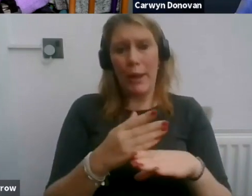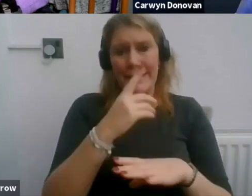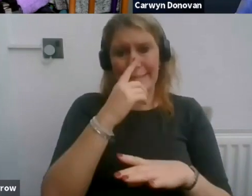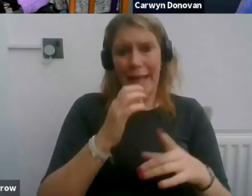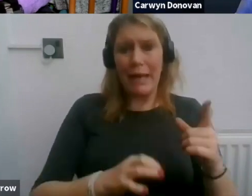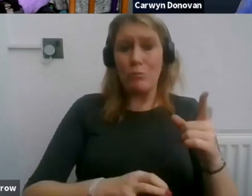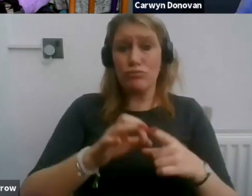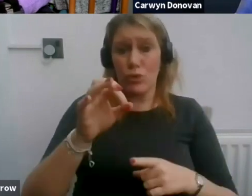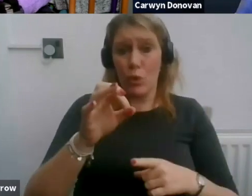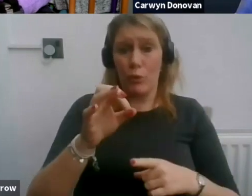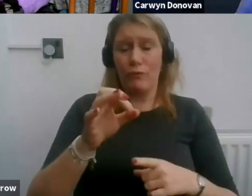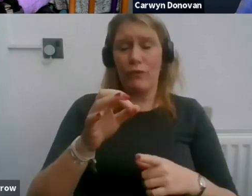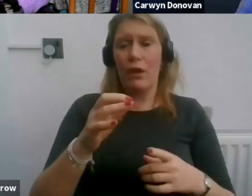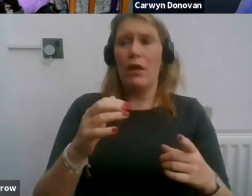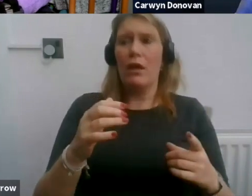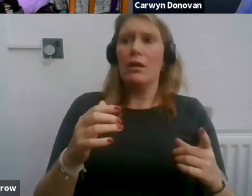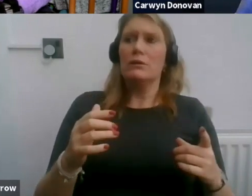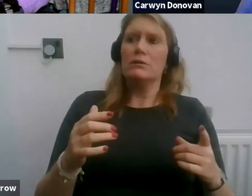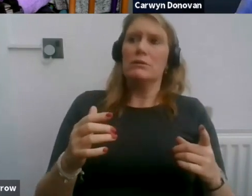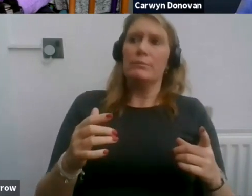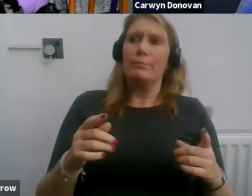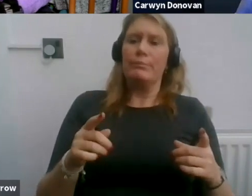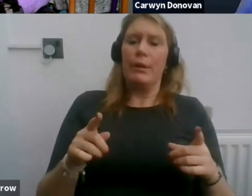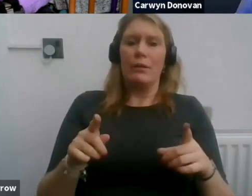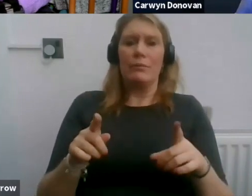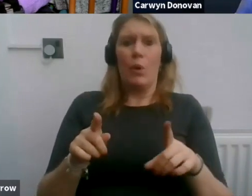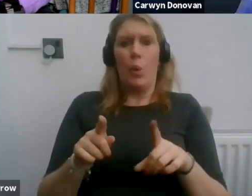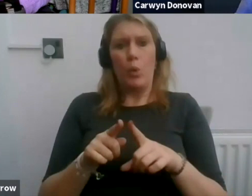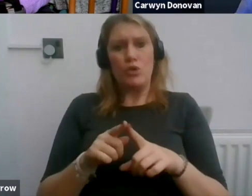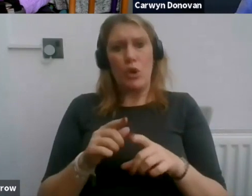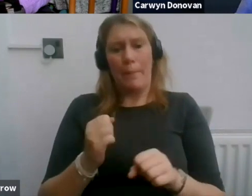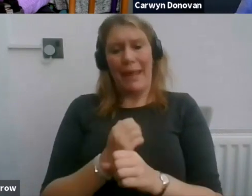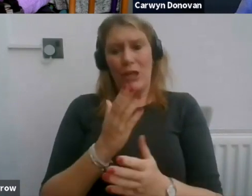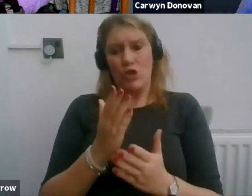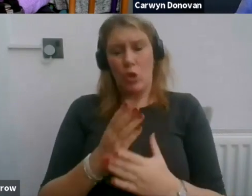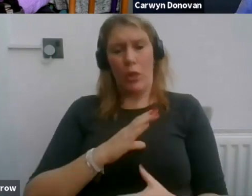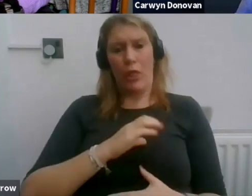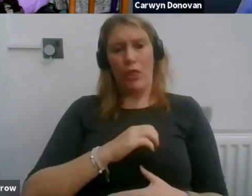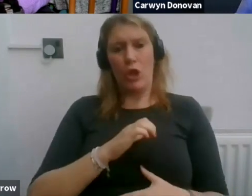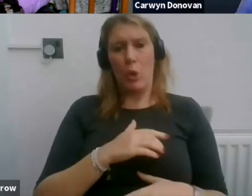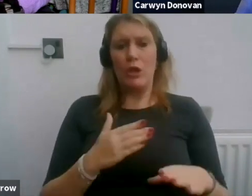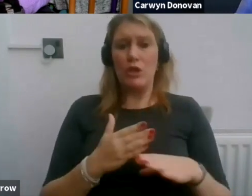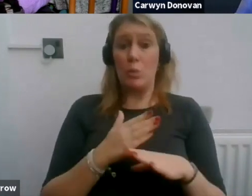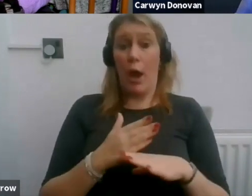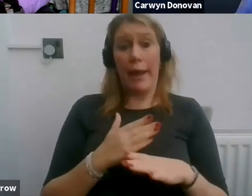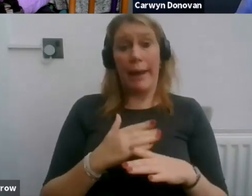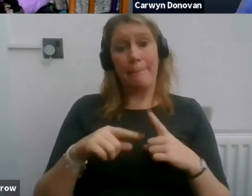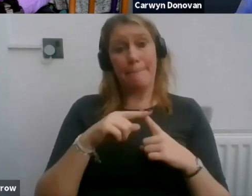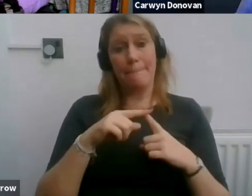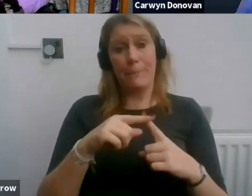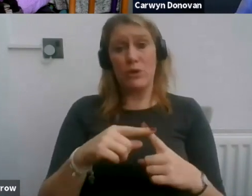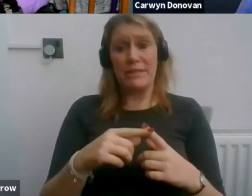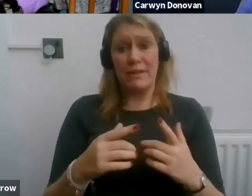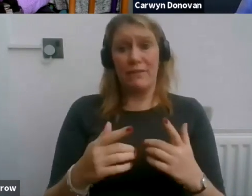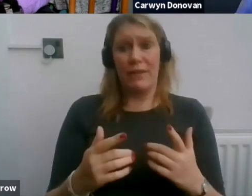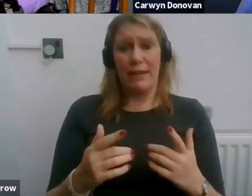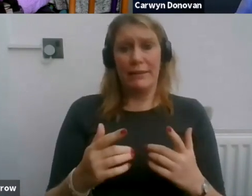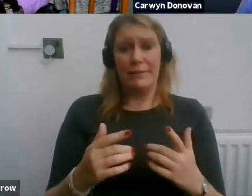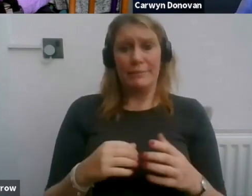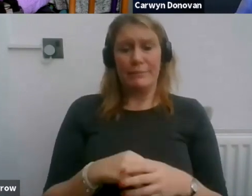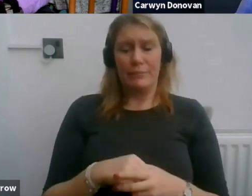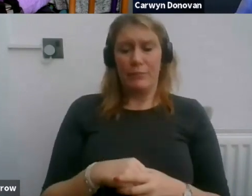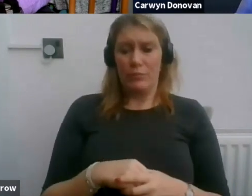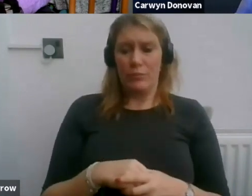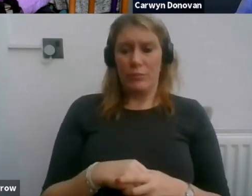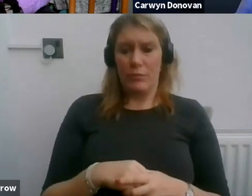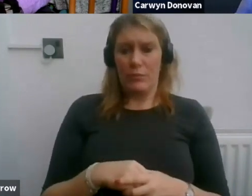about making sure that the union is acting as well as possible as well, OK? And that's the basis of